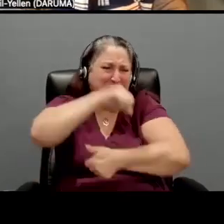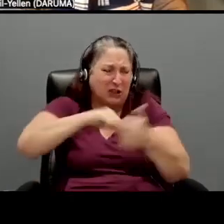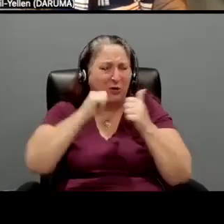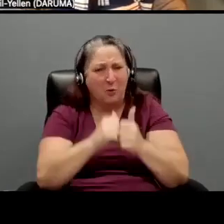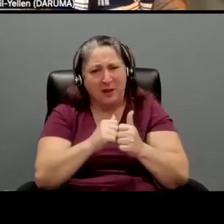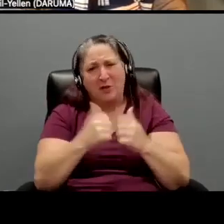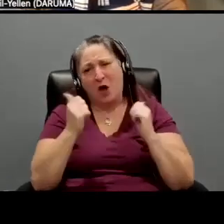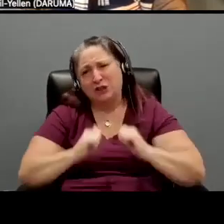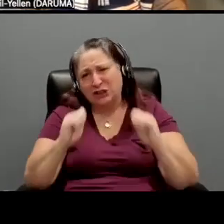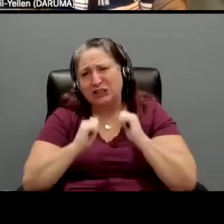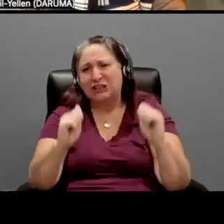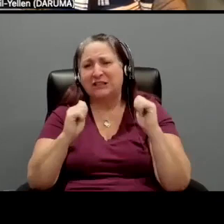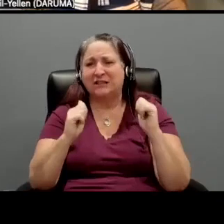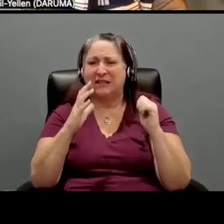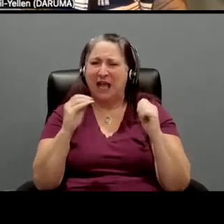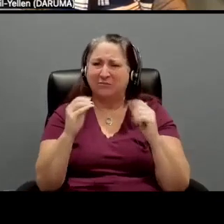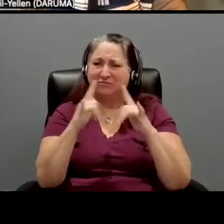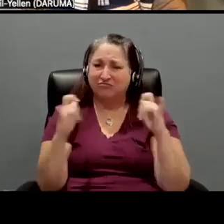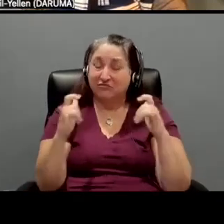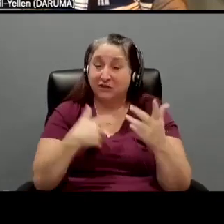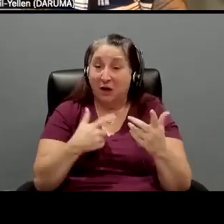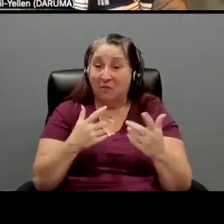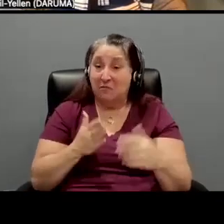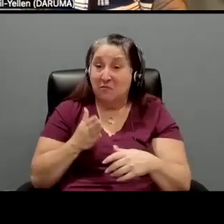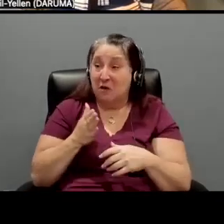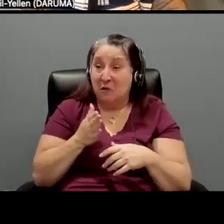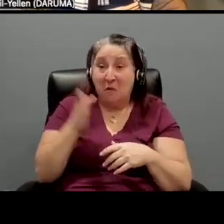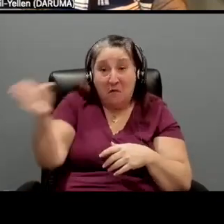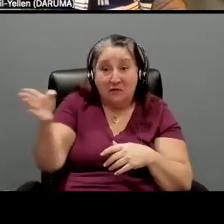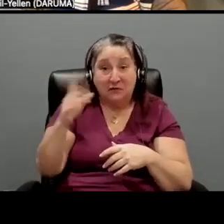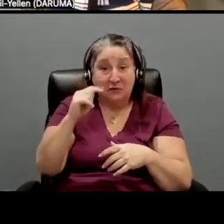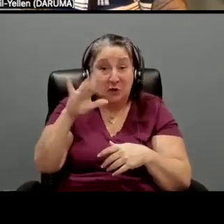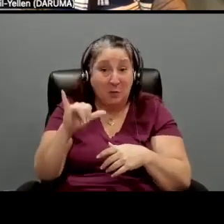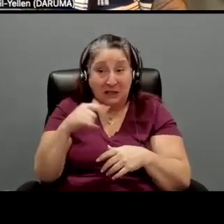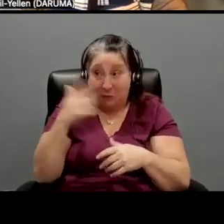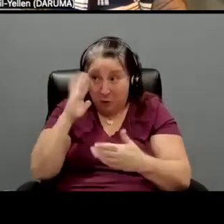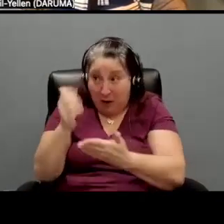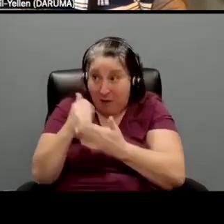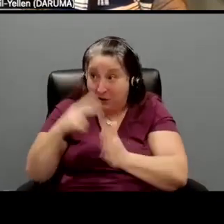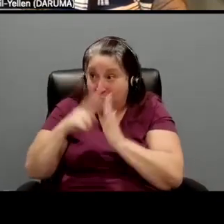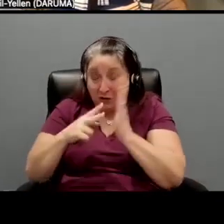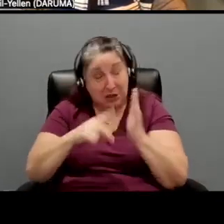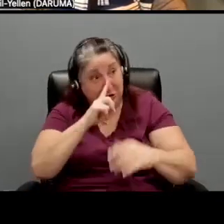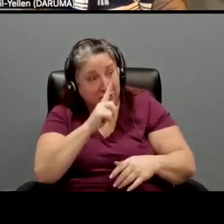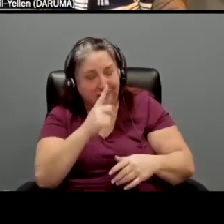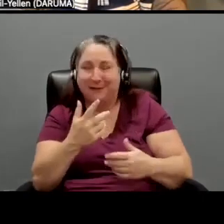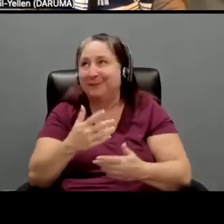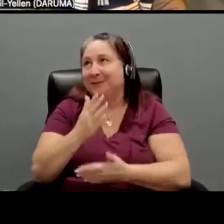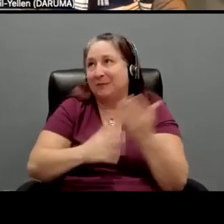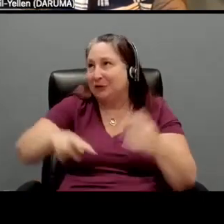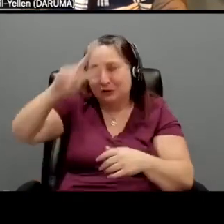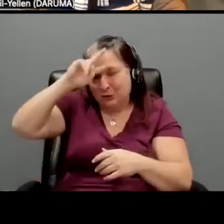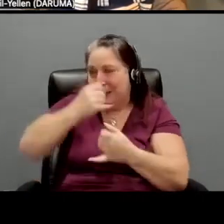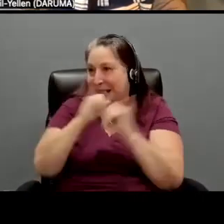uh, do each other's auditions. And so I go over to Toby's and I go, Hey, will you help me read? And he goes, sure. I said, well, it's just for some stupid little independent film.